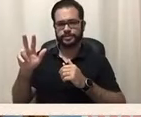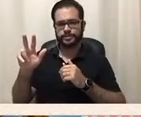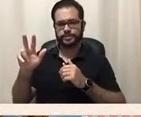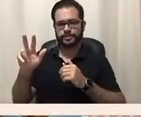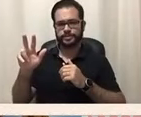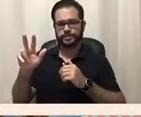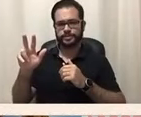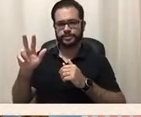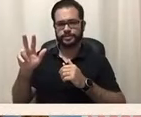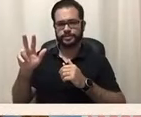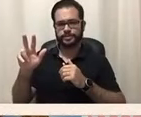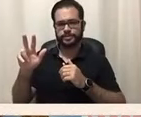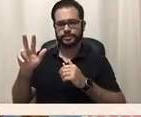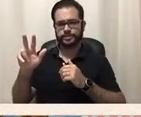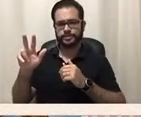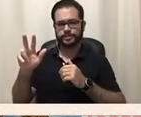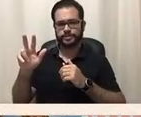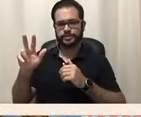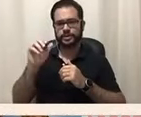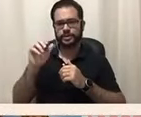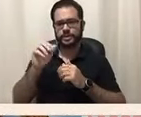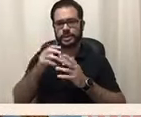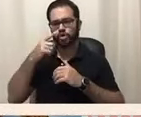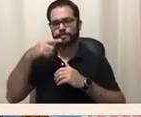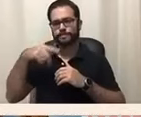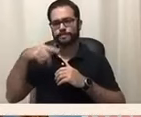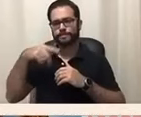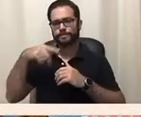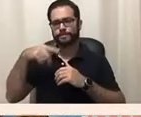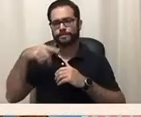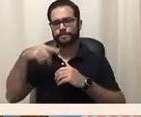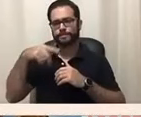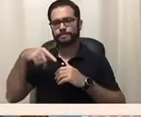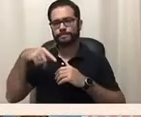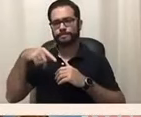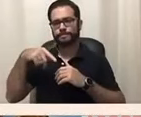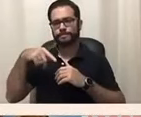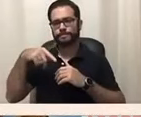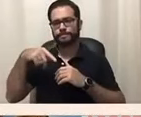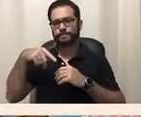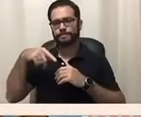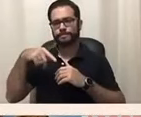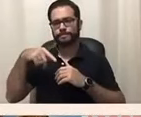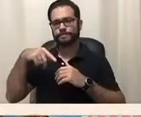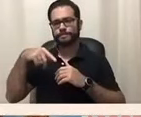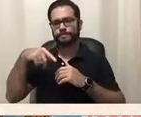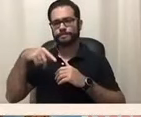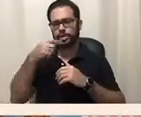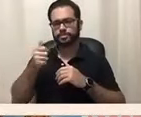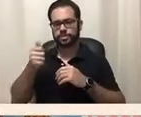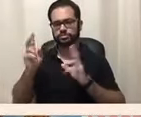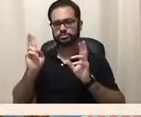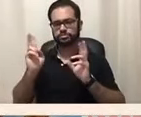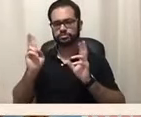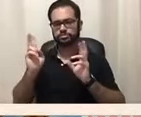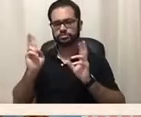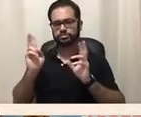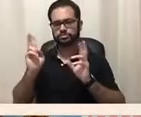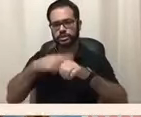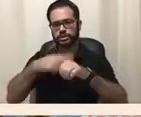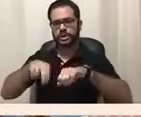known as ADAPT, begins its national campaign for lifts on buses and access to public transportation